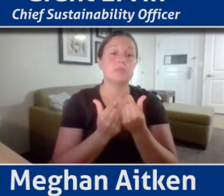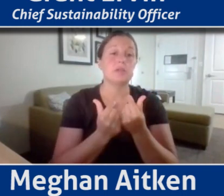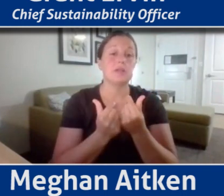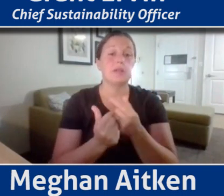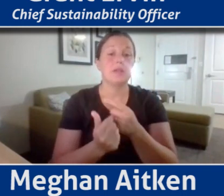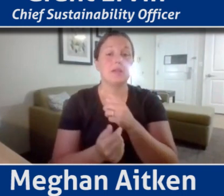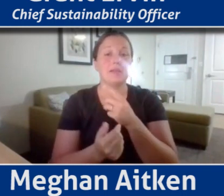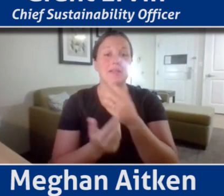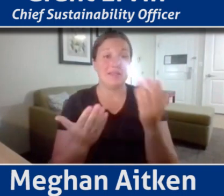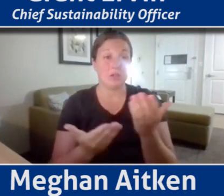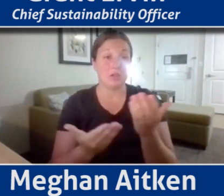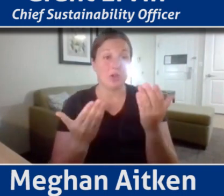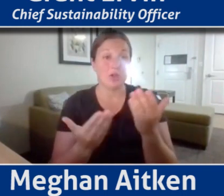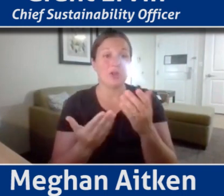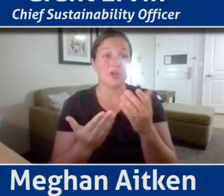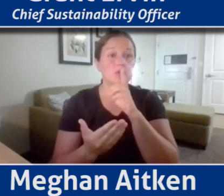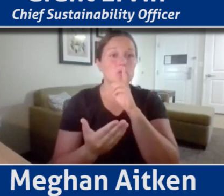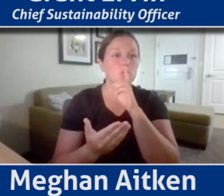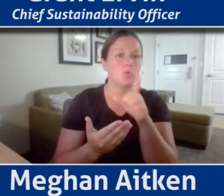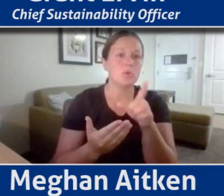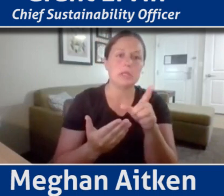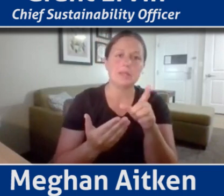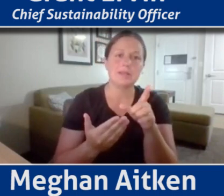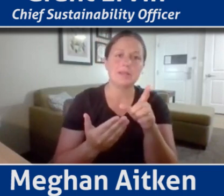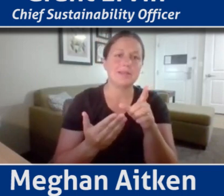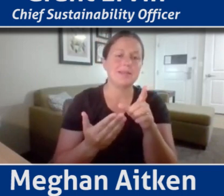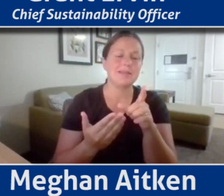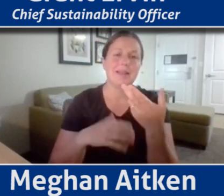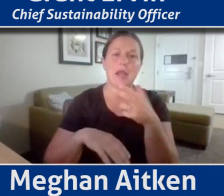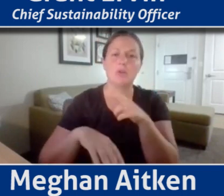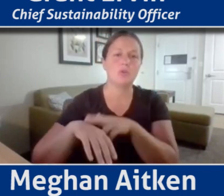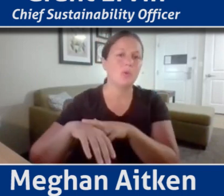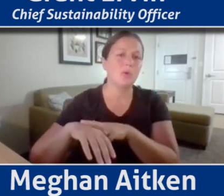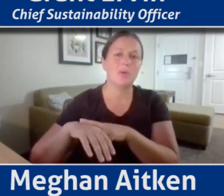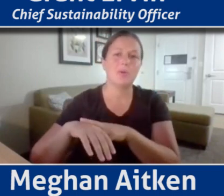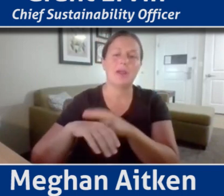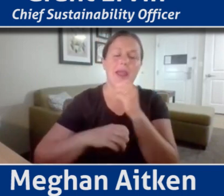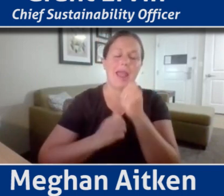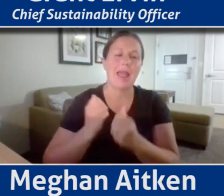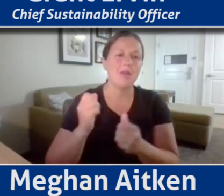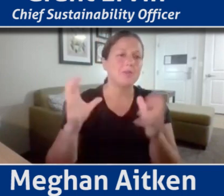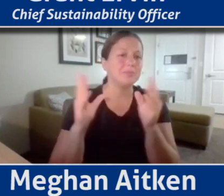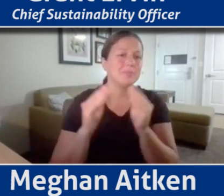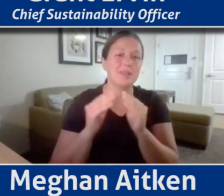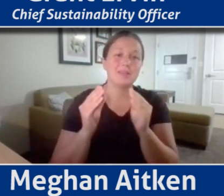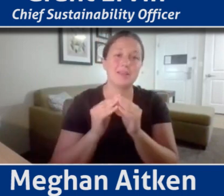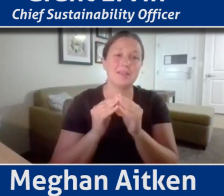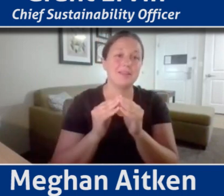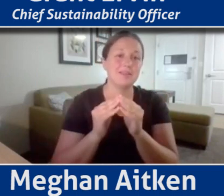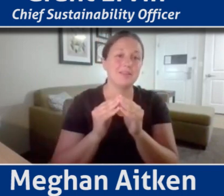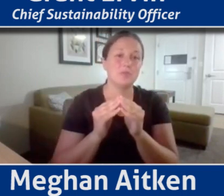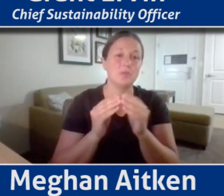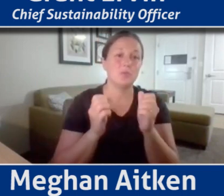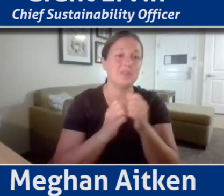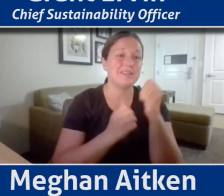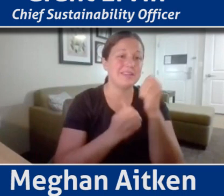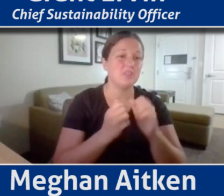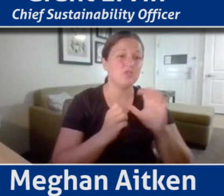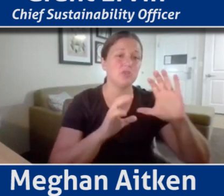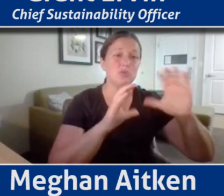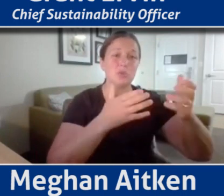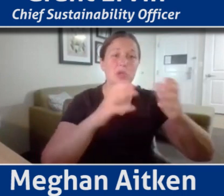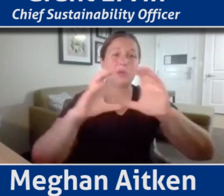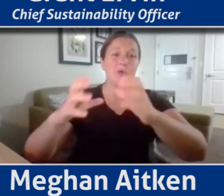point K point, a really organic process where every meeting that we've had with that group, it seems to kind of grow